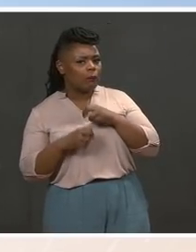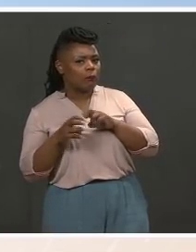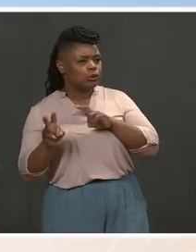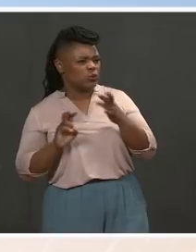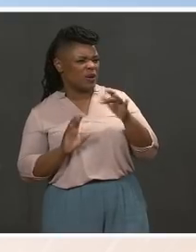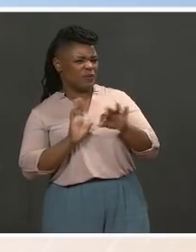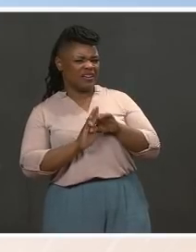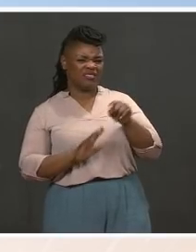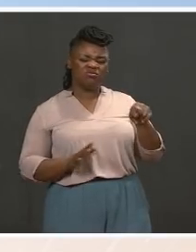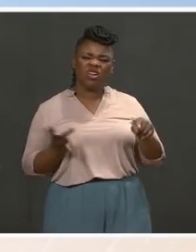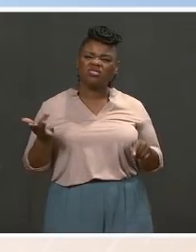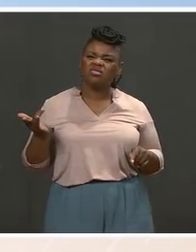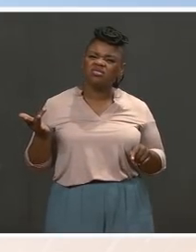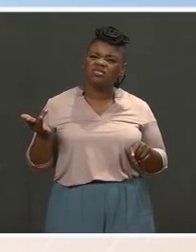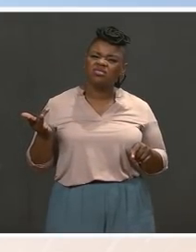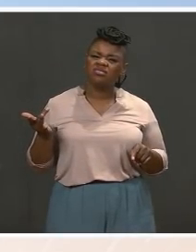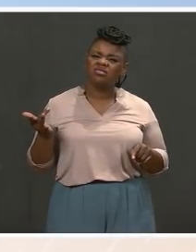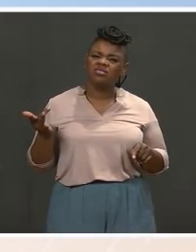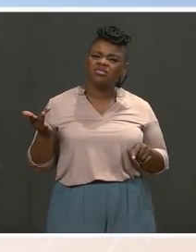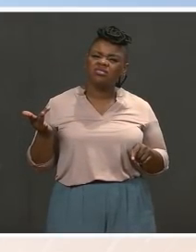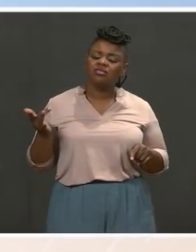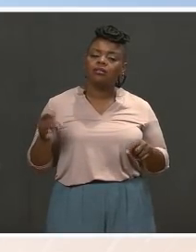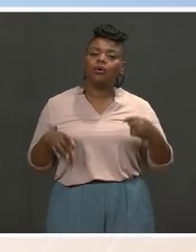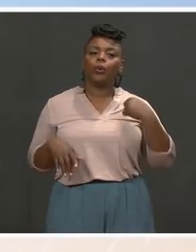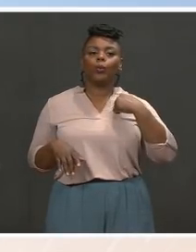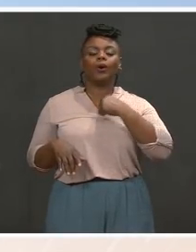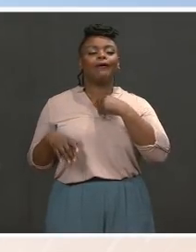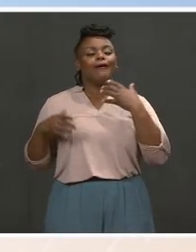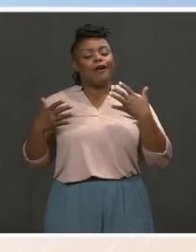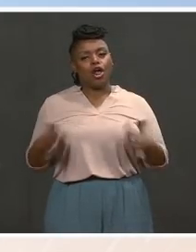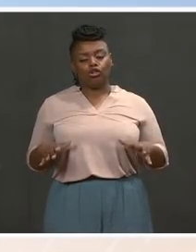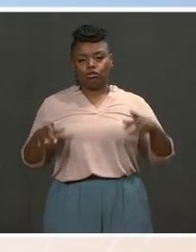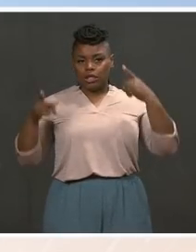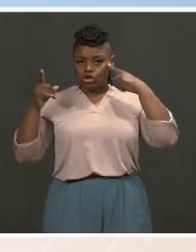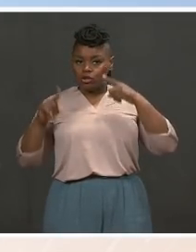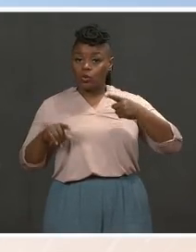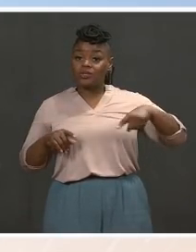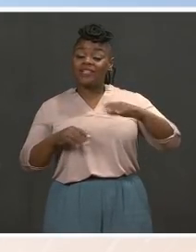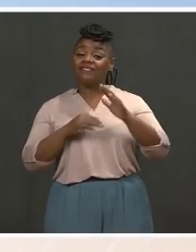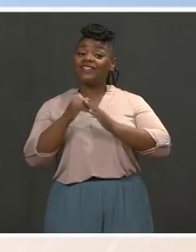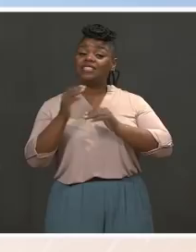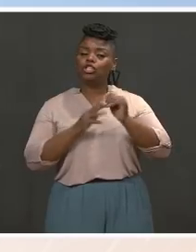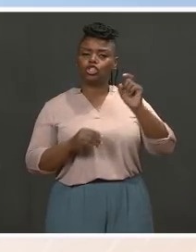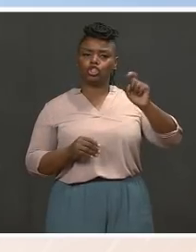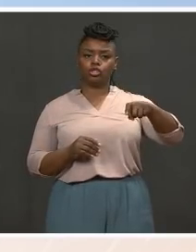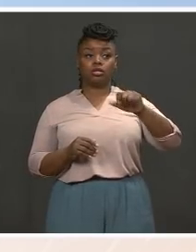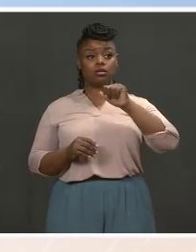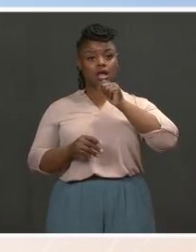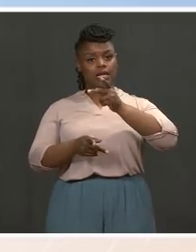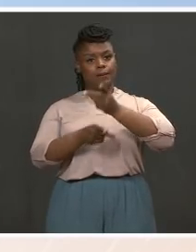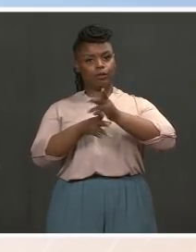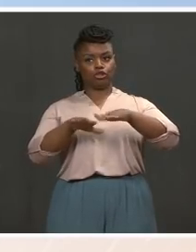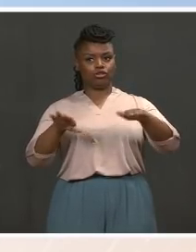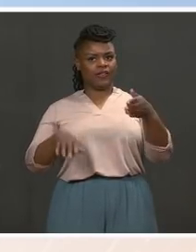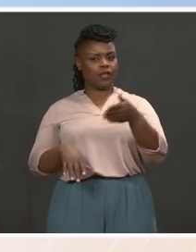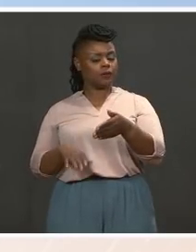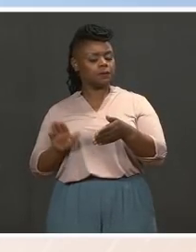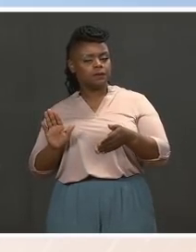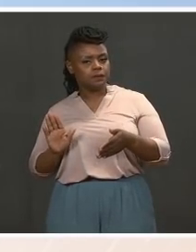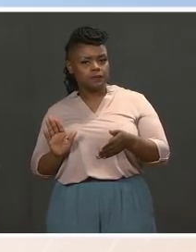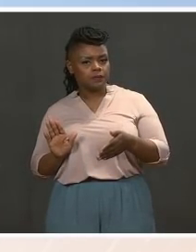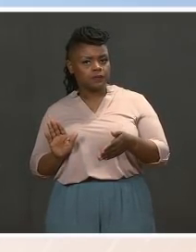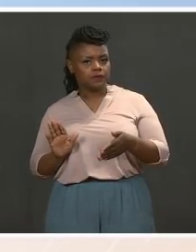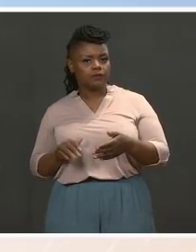facilities are not places where children should be. They are children should be moving more quickly through those facilities. That is what our policy